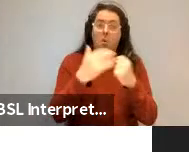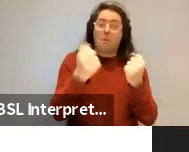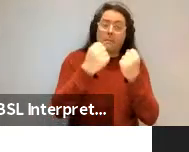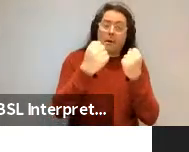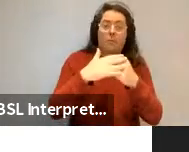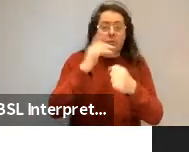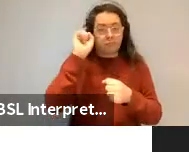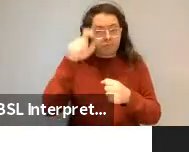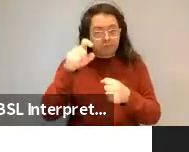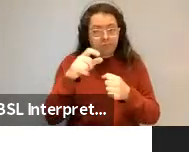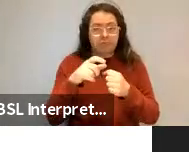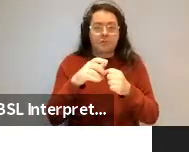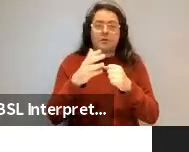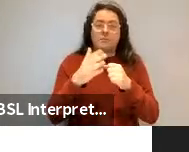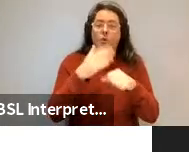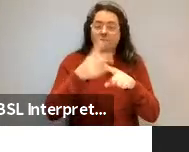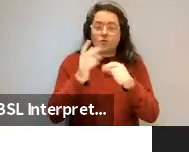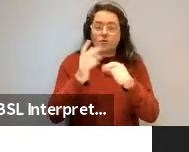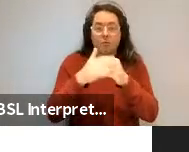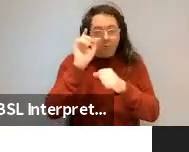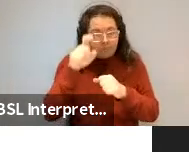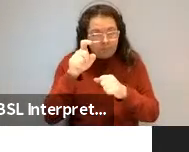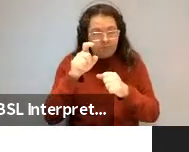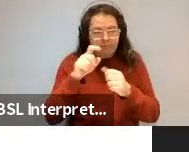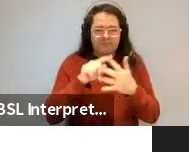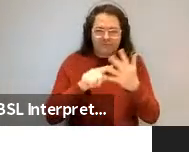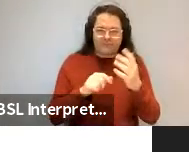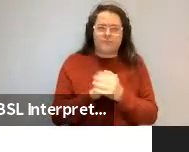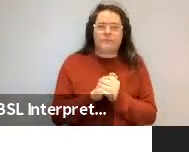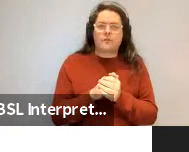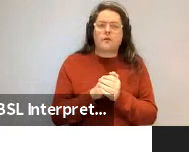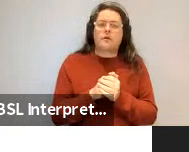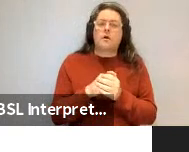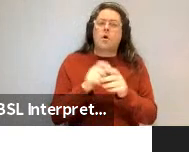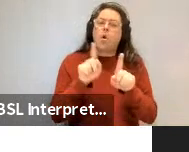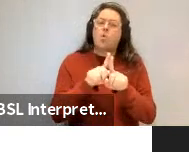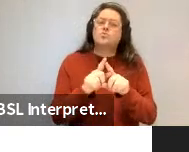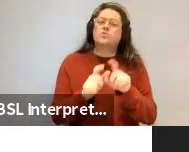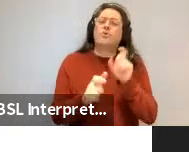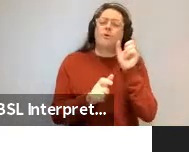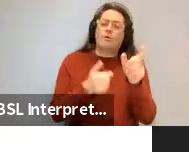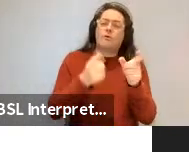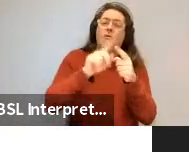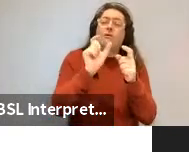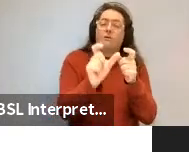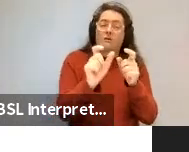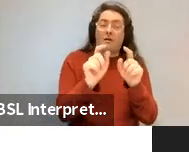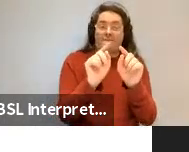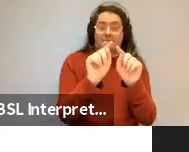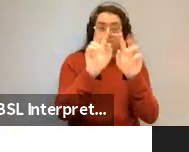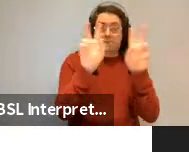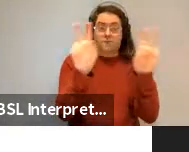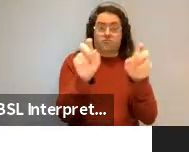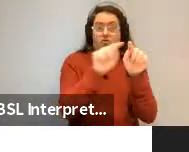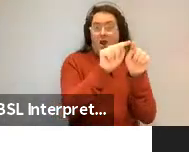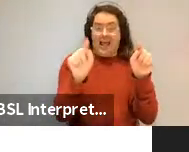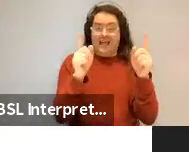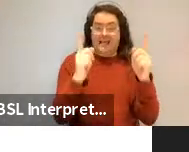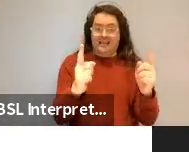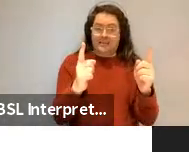The other thing that matters is the accessibility of the whole phrase. So this is especially work by